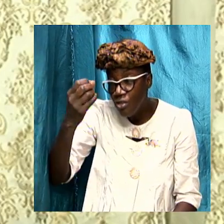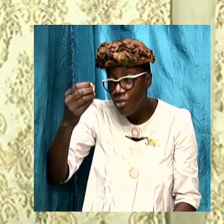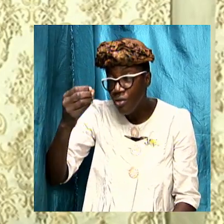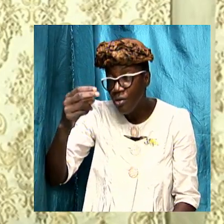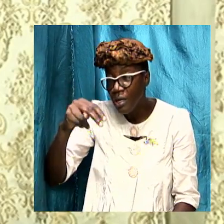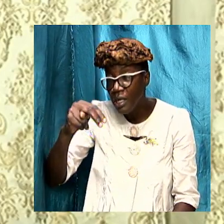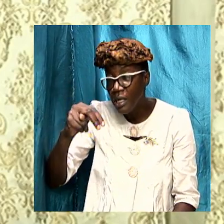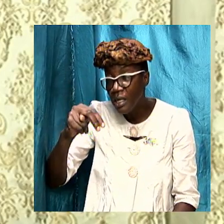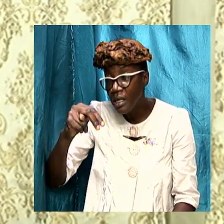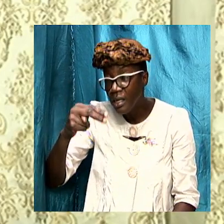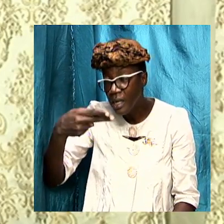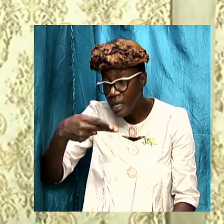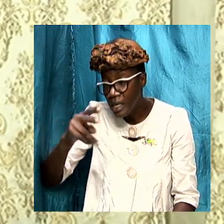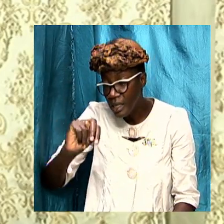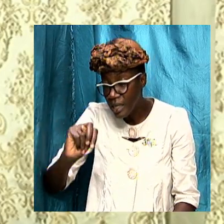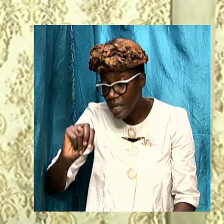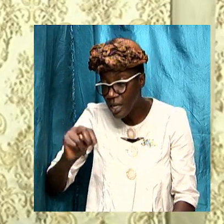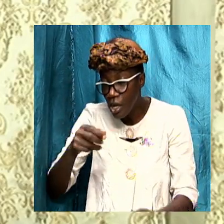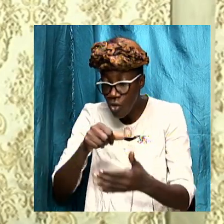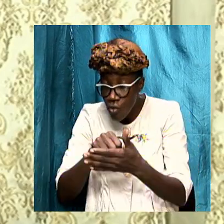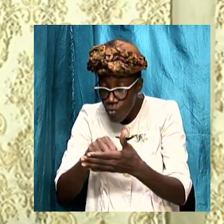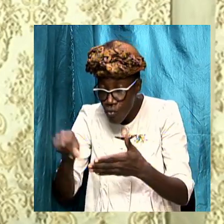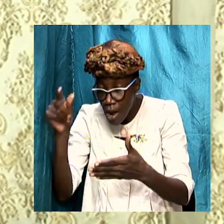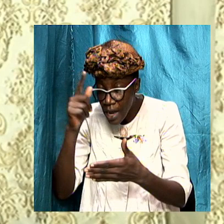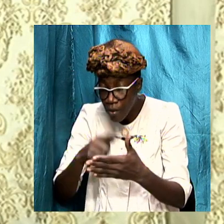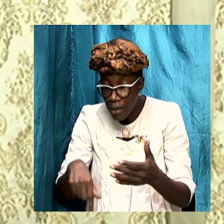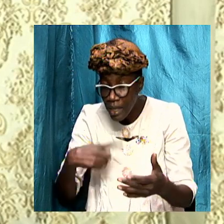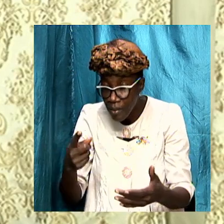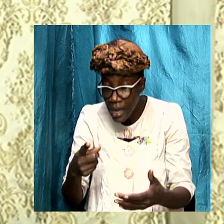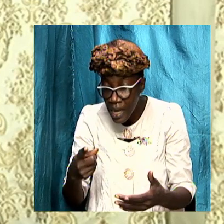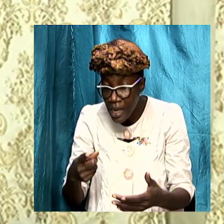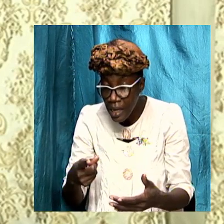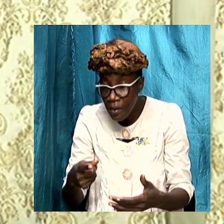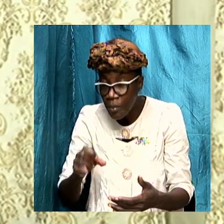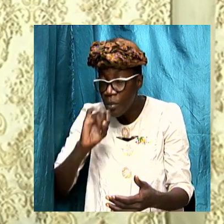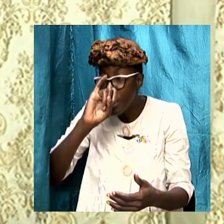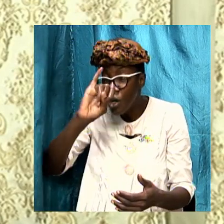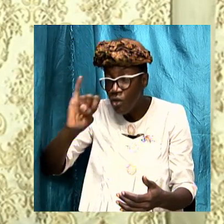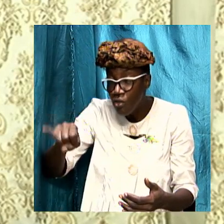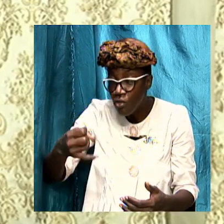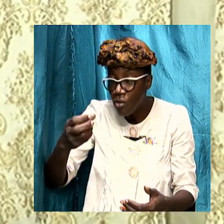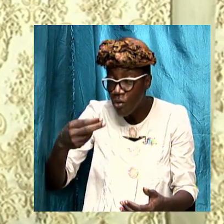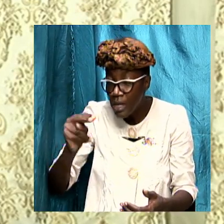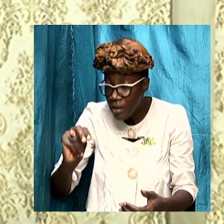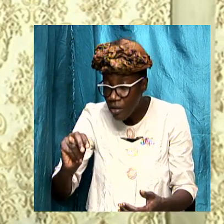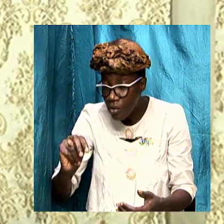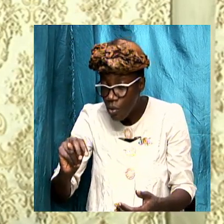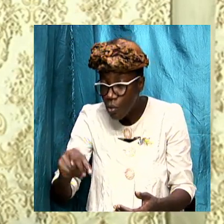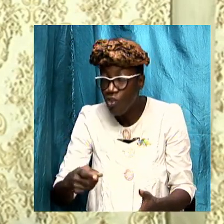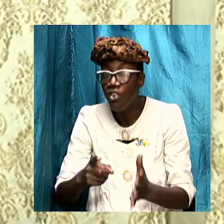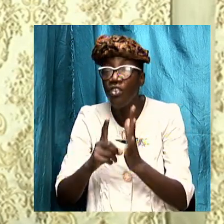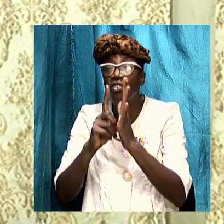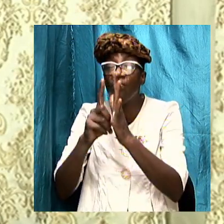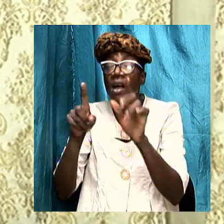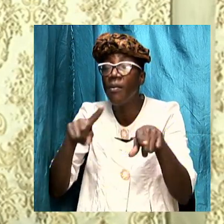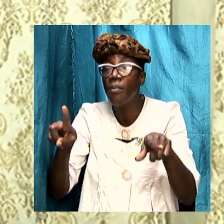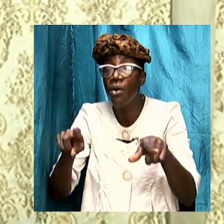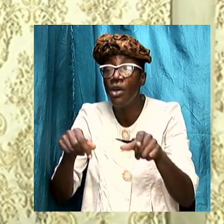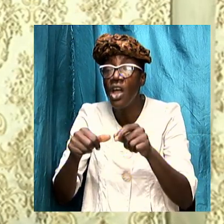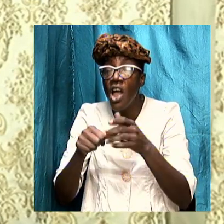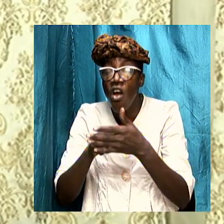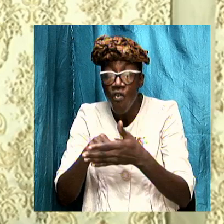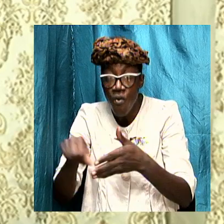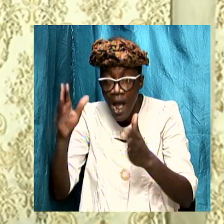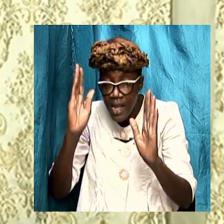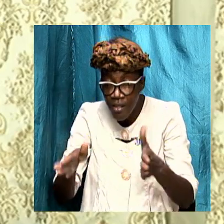so John was merely the scriber but the author of the book was Jesus Christ